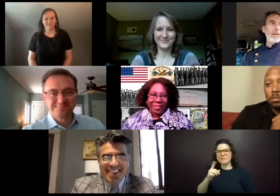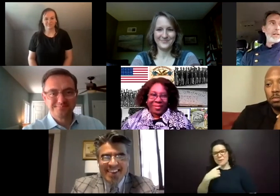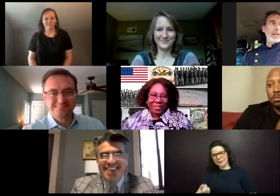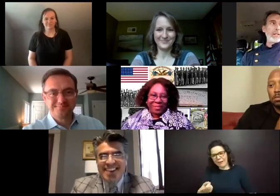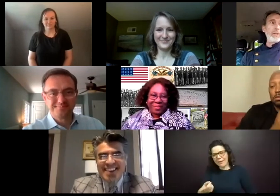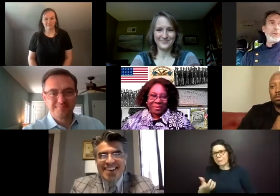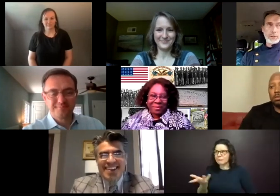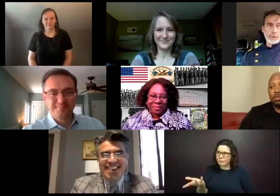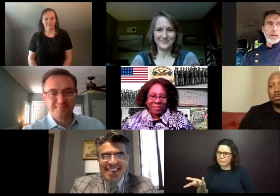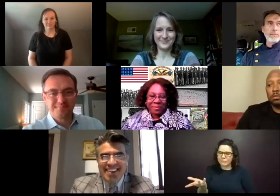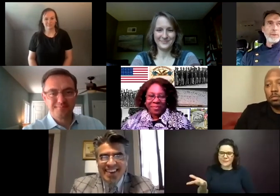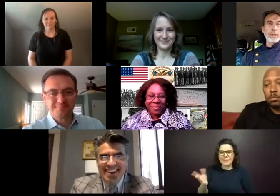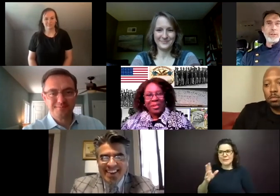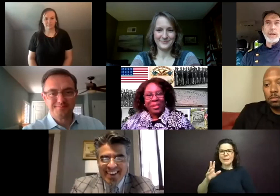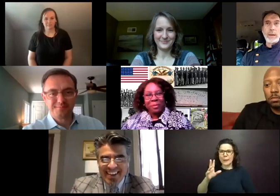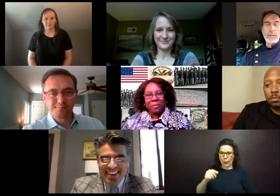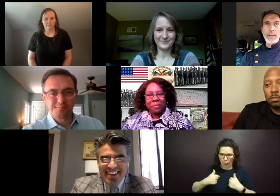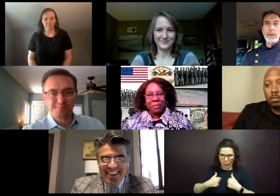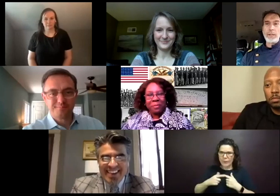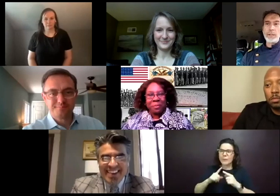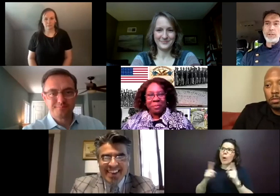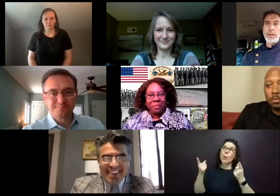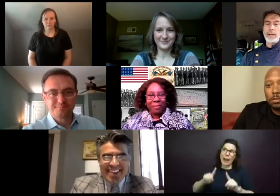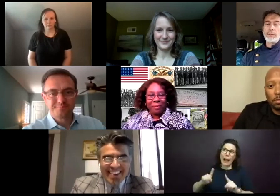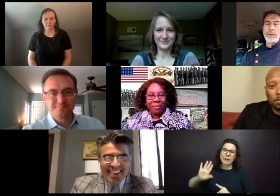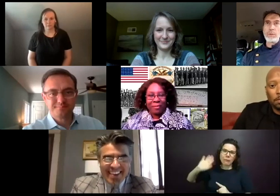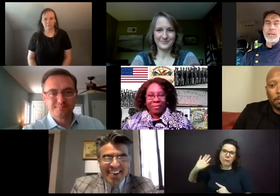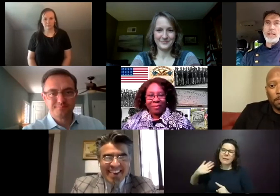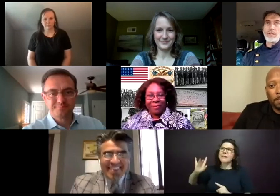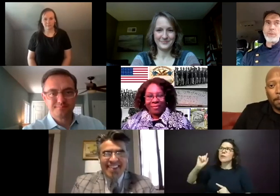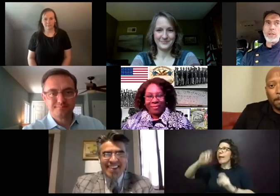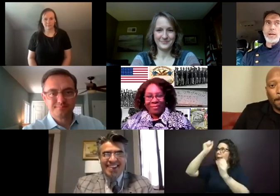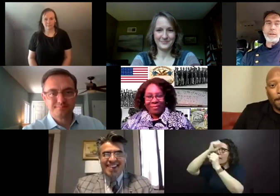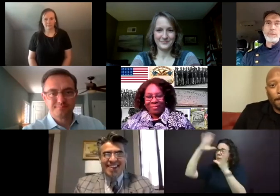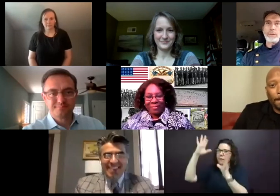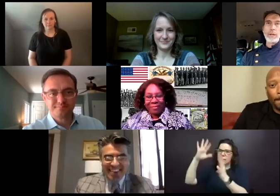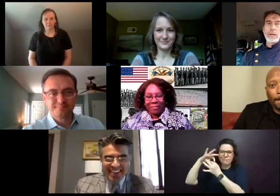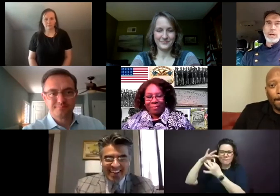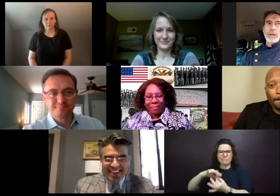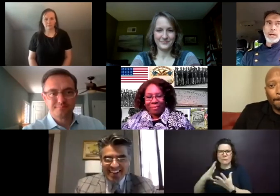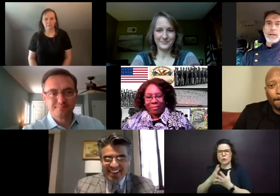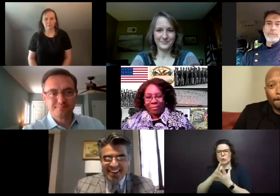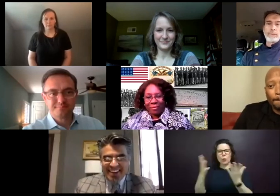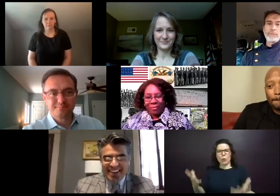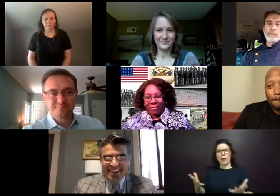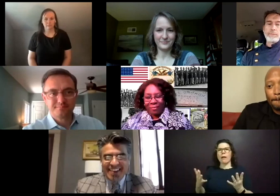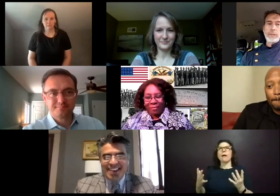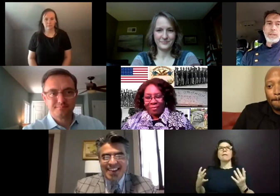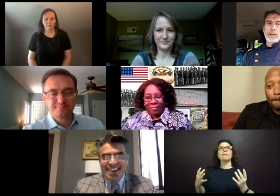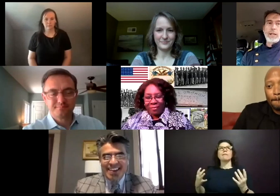that, no, you're not, but this is what happened here. And so they can, they relate to a lot of, um,